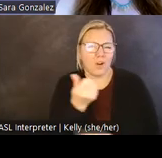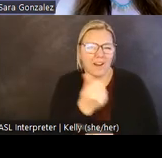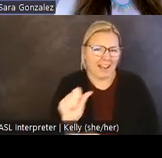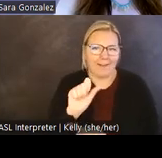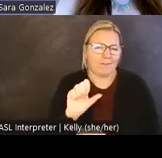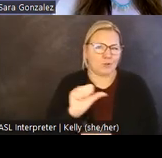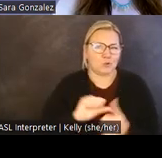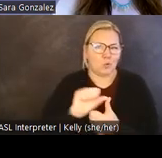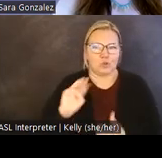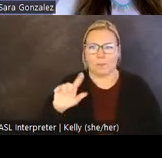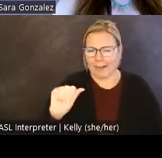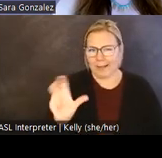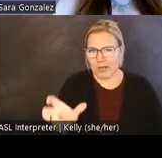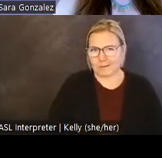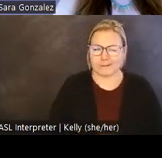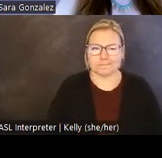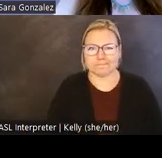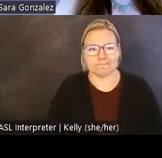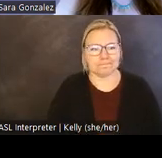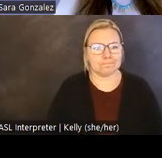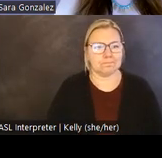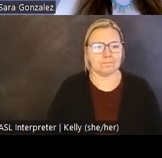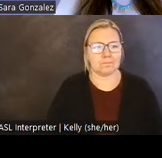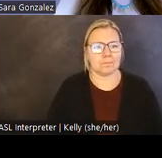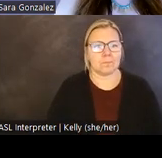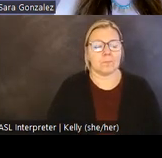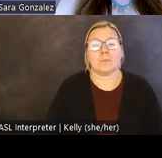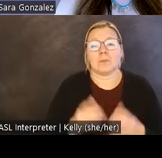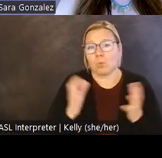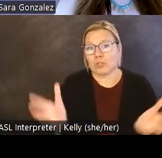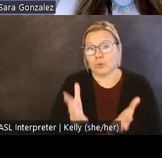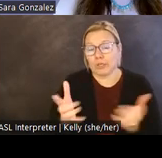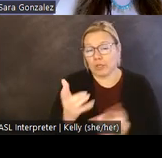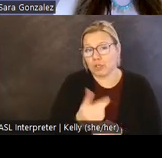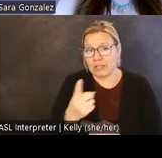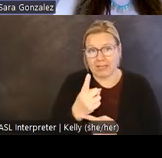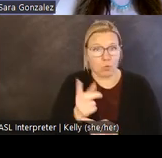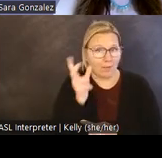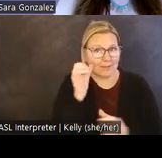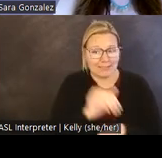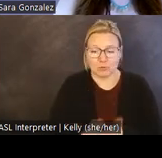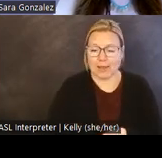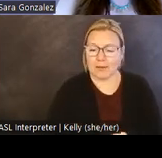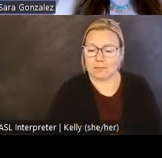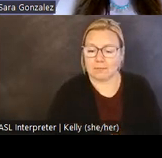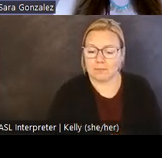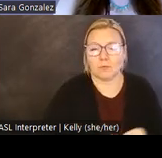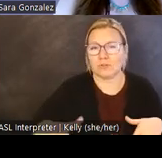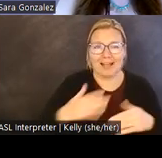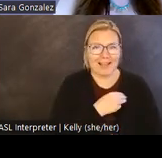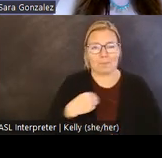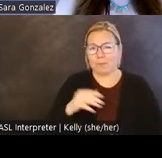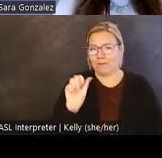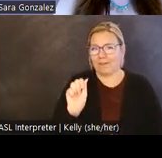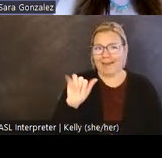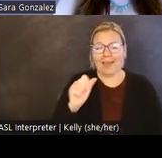social media channels. I would like to encourage anyone tuning in who might not yet be a member of the AIA to please